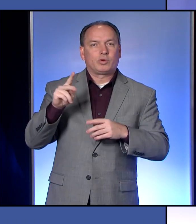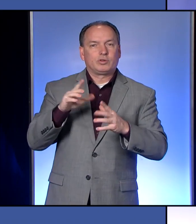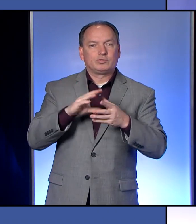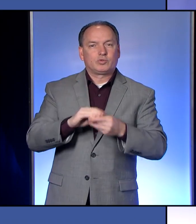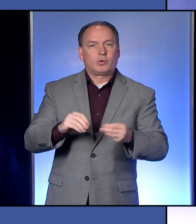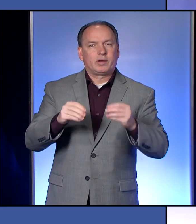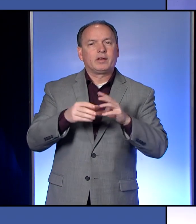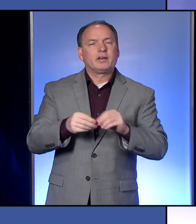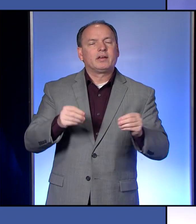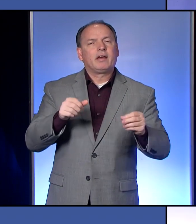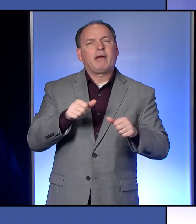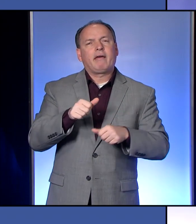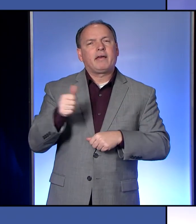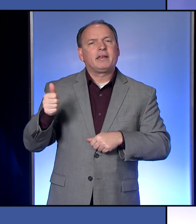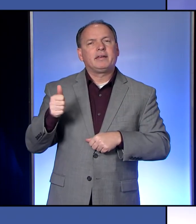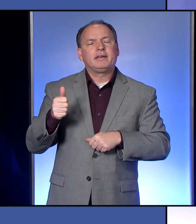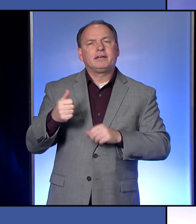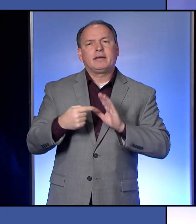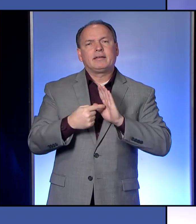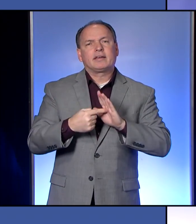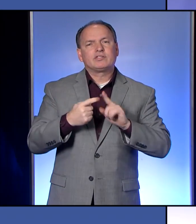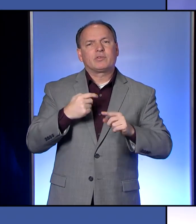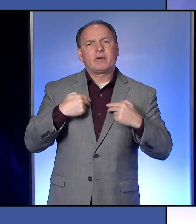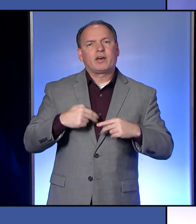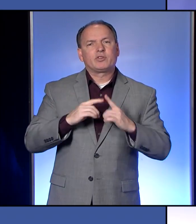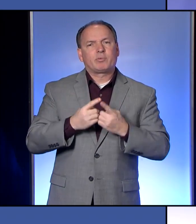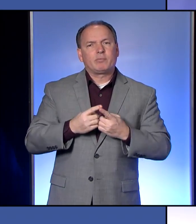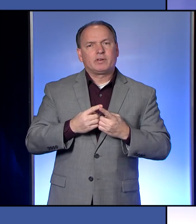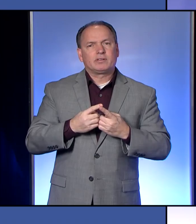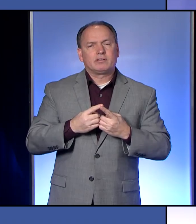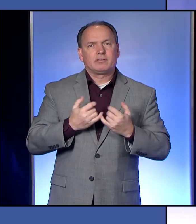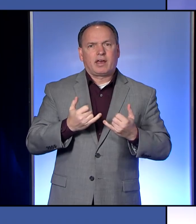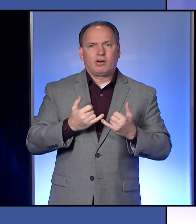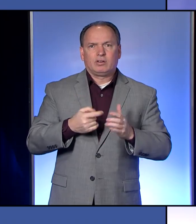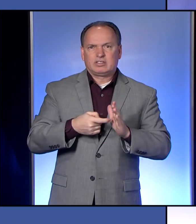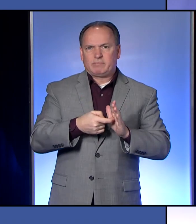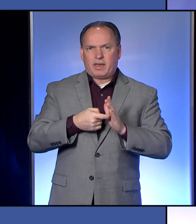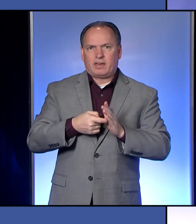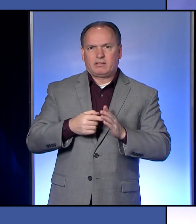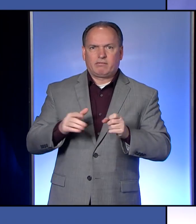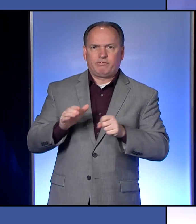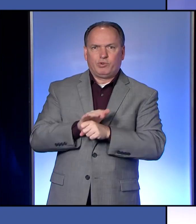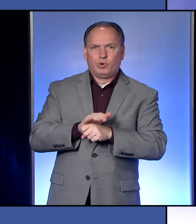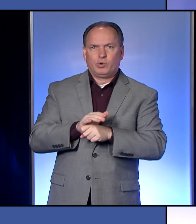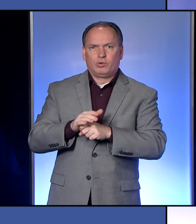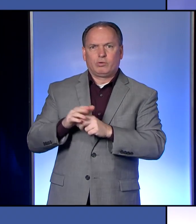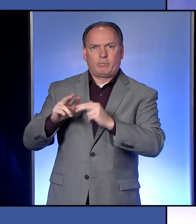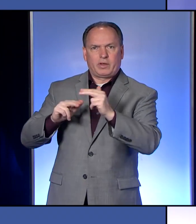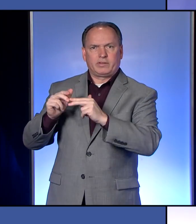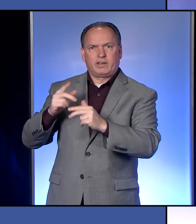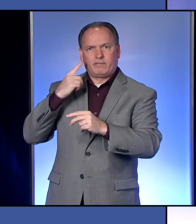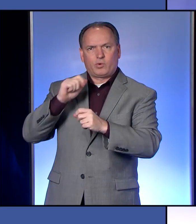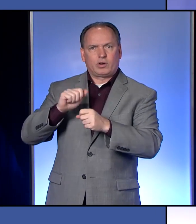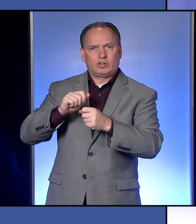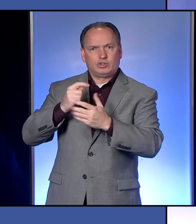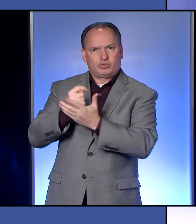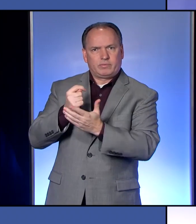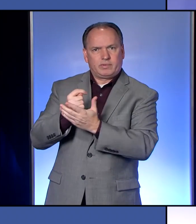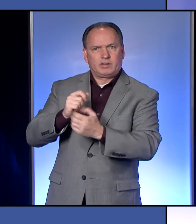Is there anything, any indication from the health department that there's a demand for an entire facility to treat COVID-19 patients,